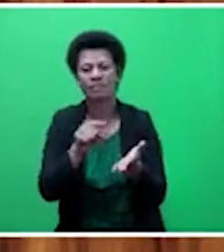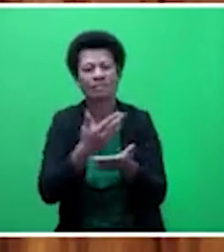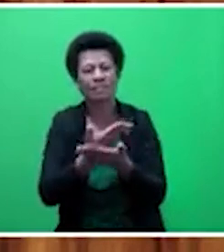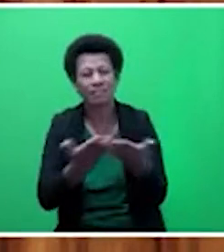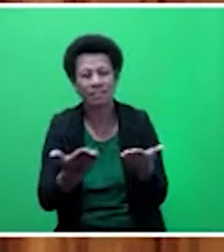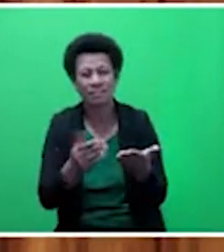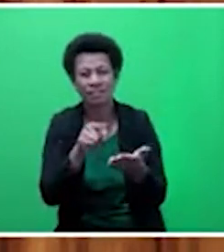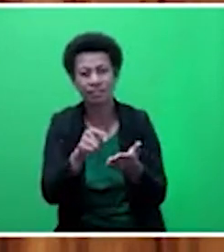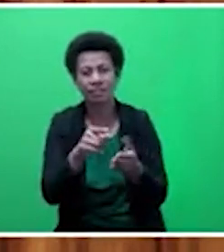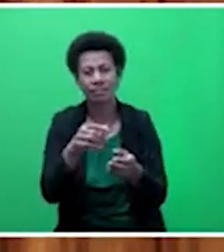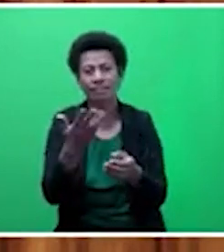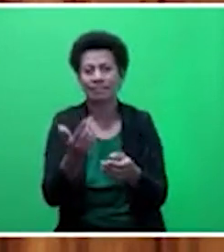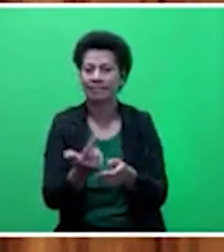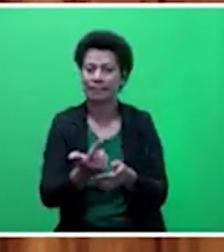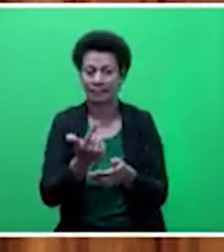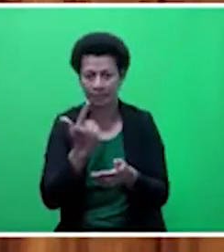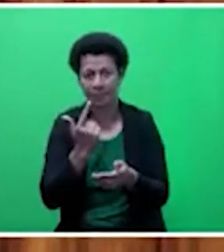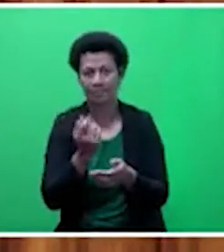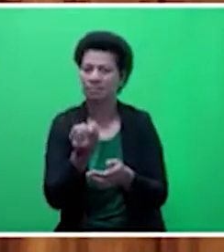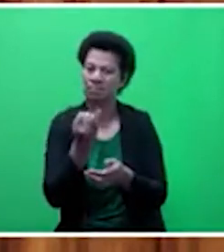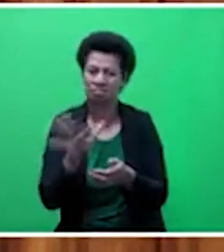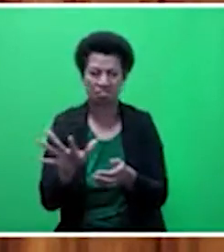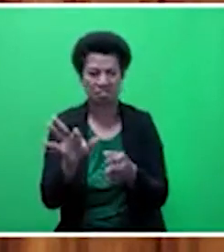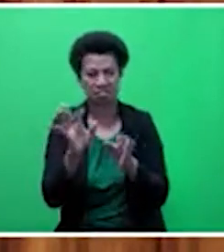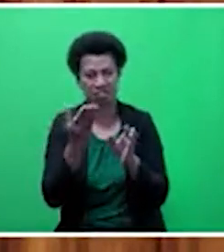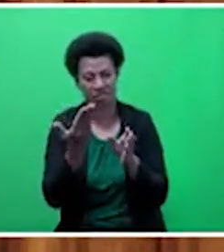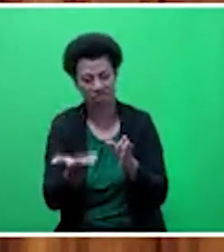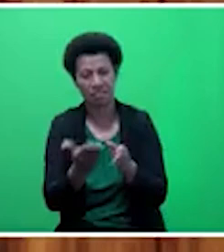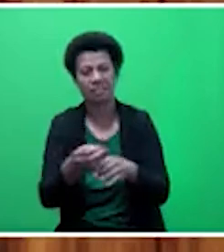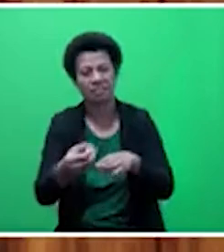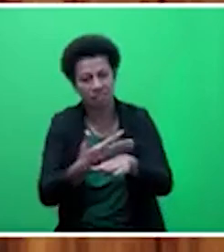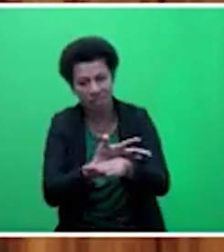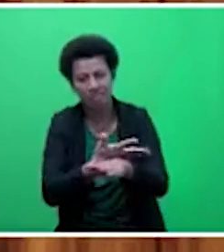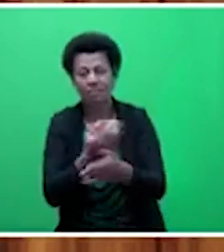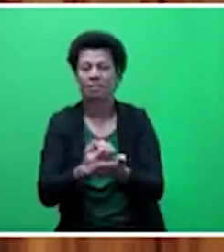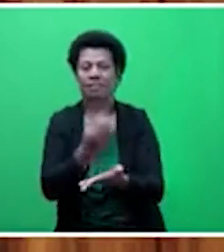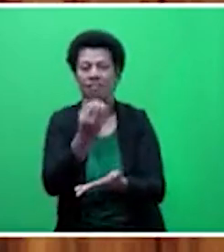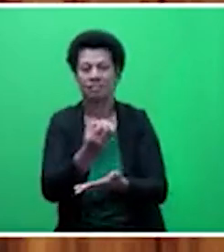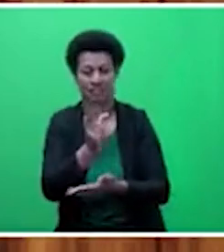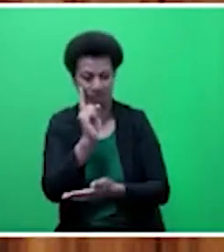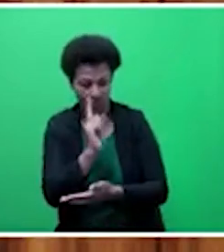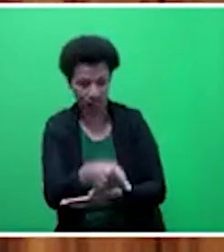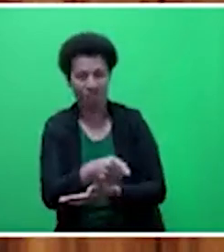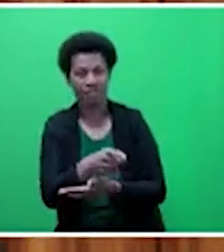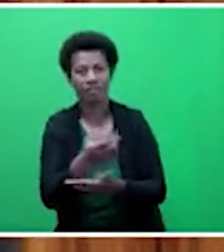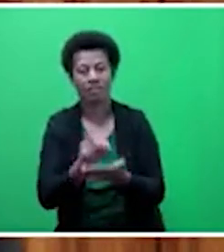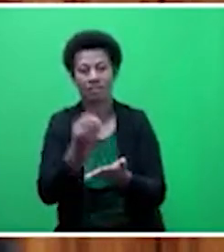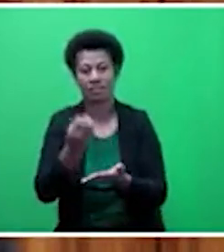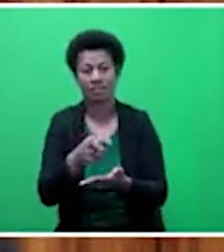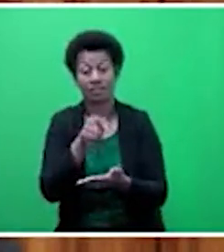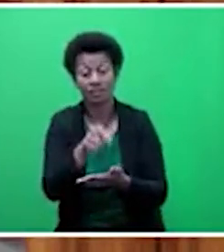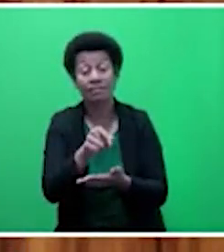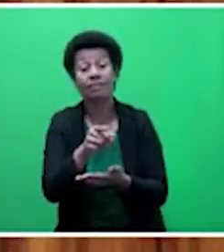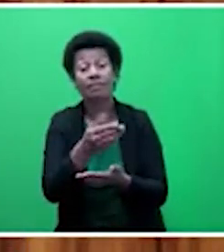how the lack of independence in organisations actually affect the overall economy. So that's not undermining the economy, Mr. Speaker. He should stick